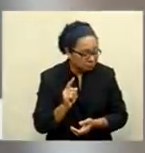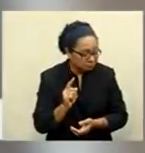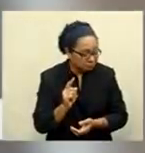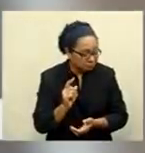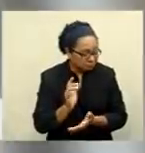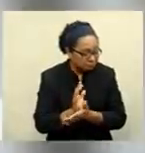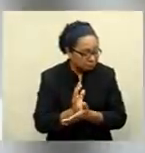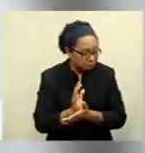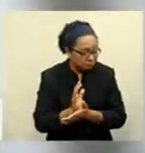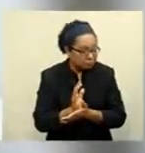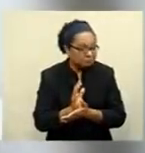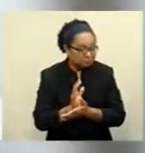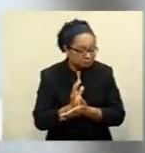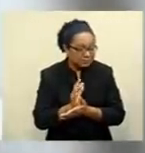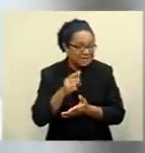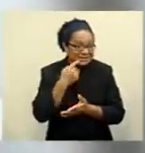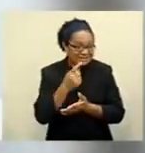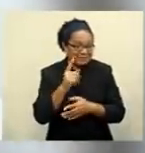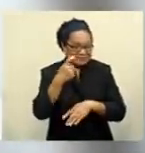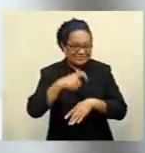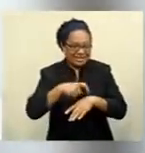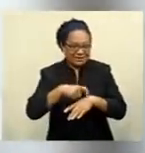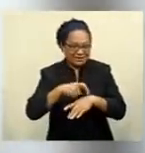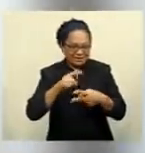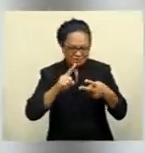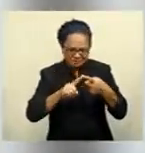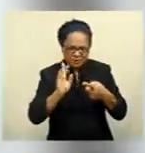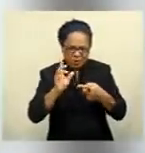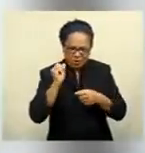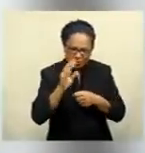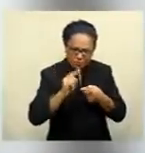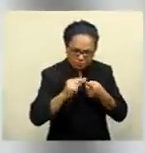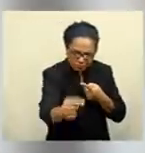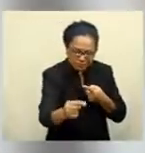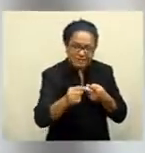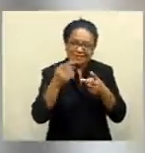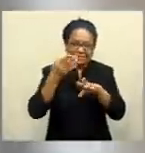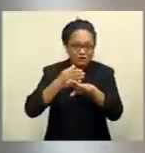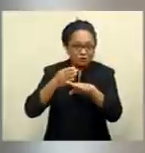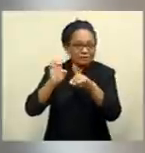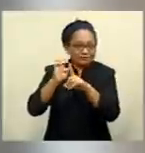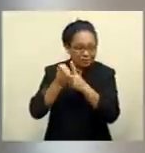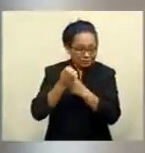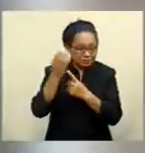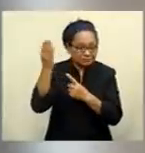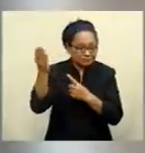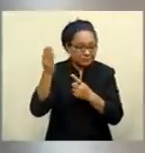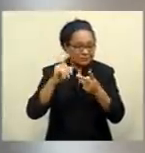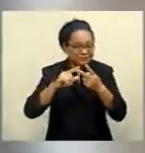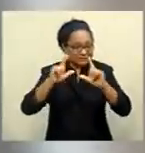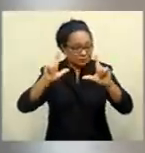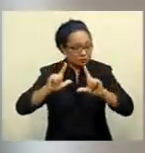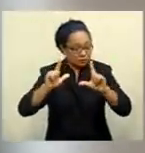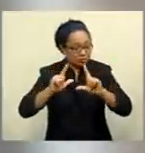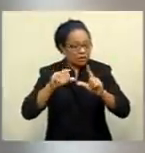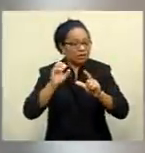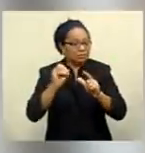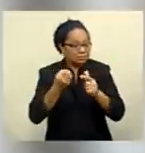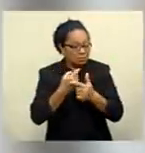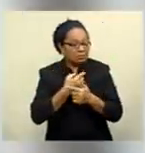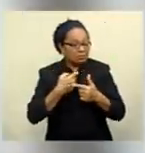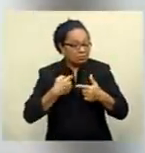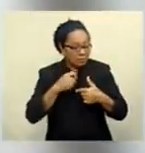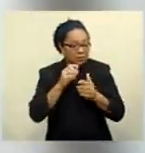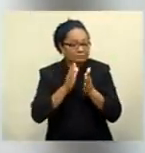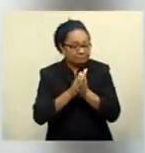distance that they have and the environments that they are so far, we do look forward for them coming